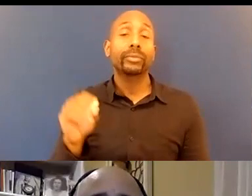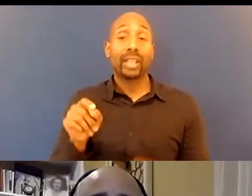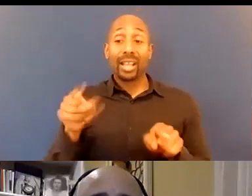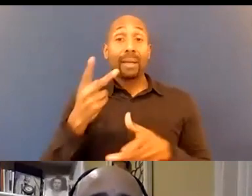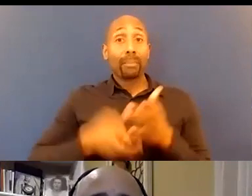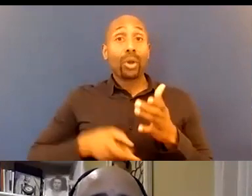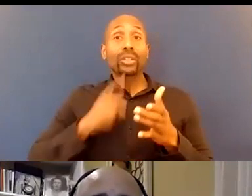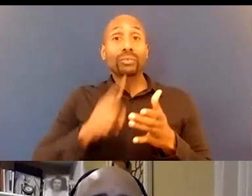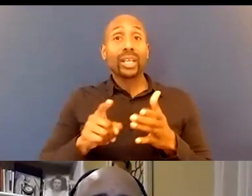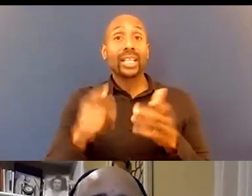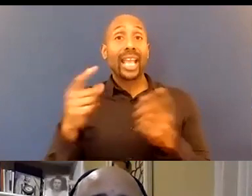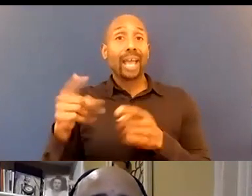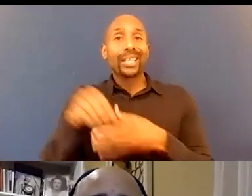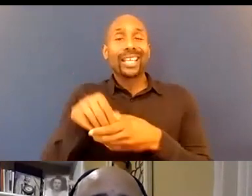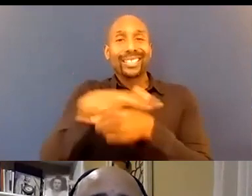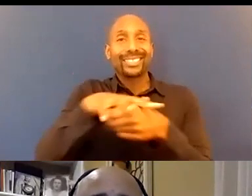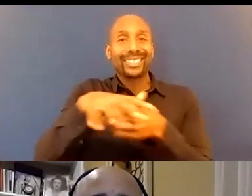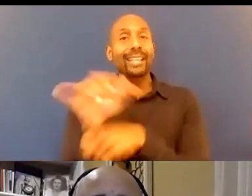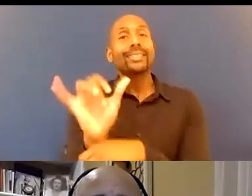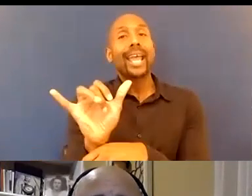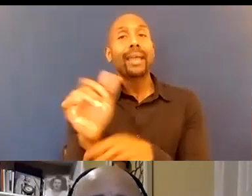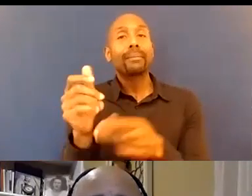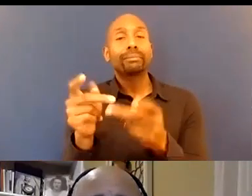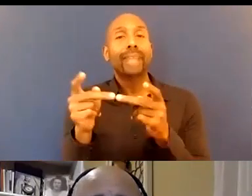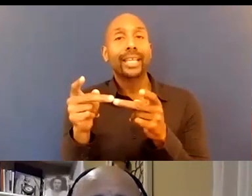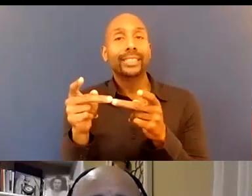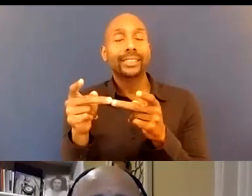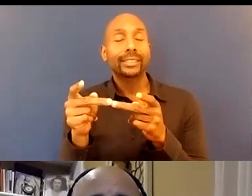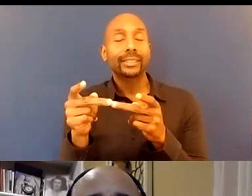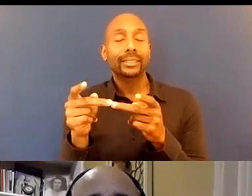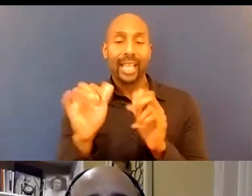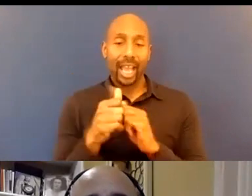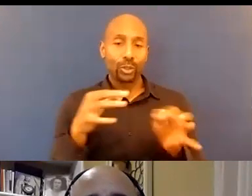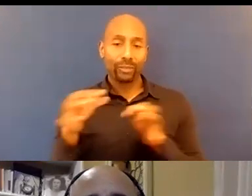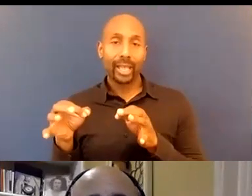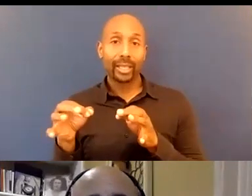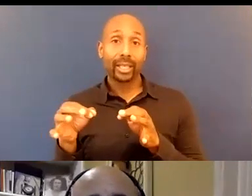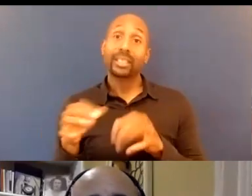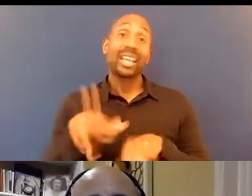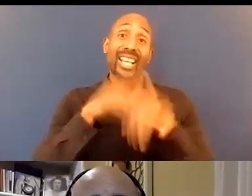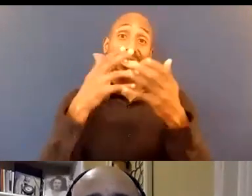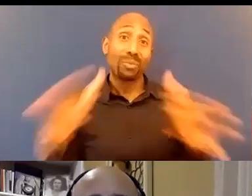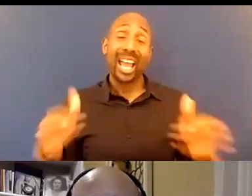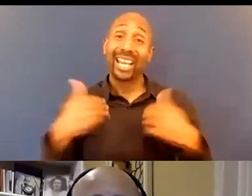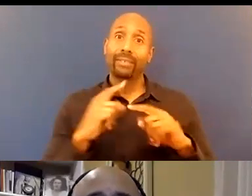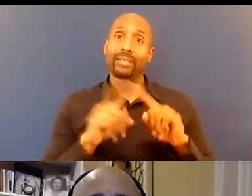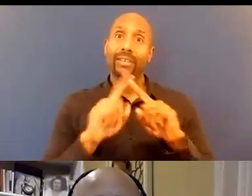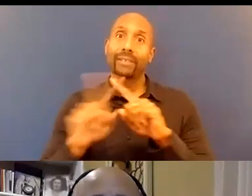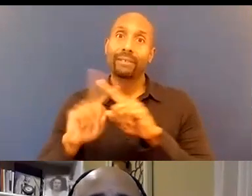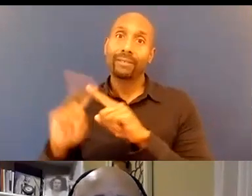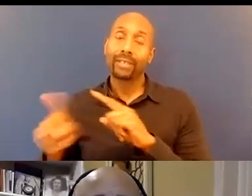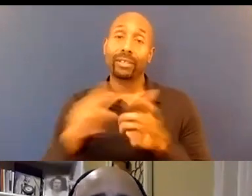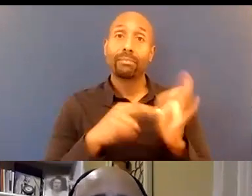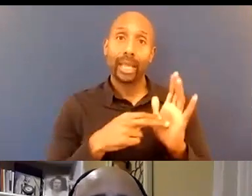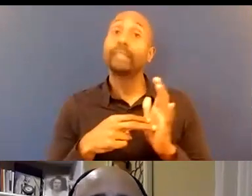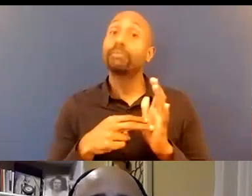definitions of each of these things and how you define them and I'm going to tell you that across the country people are defining these things very differently how you define